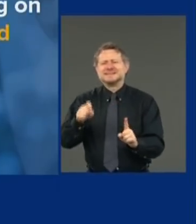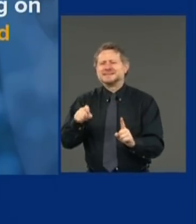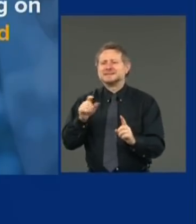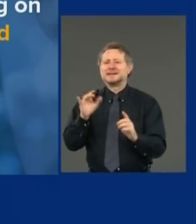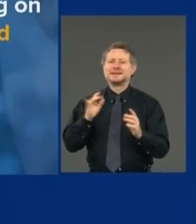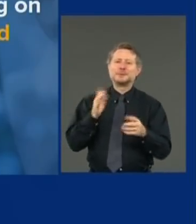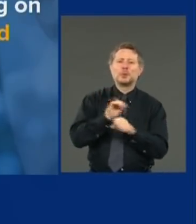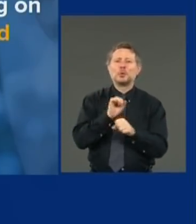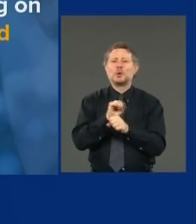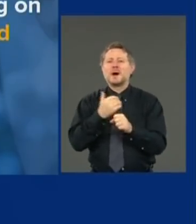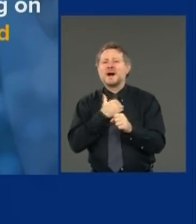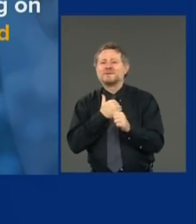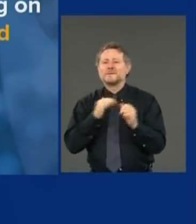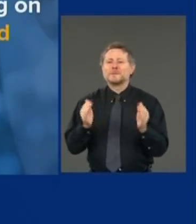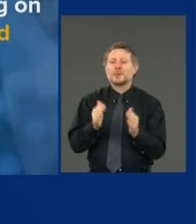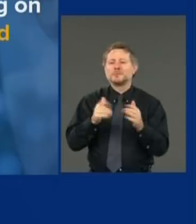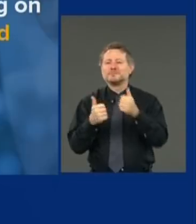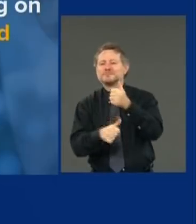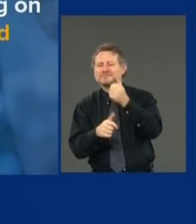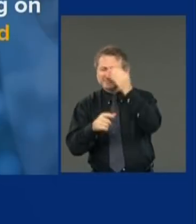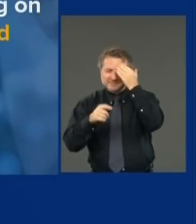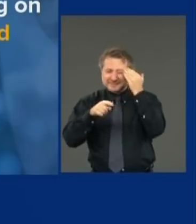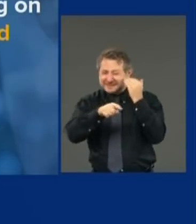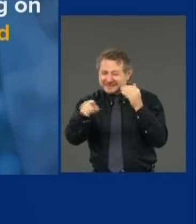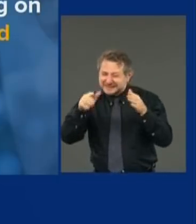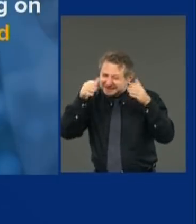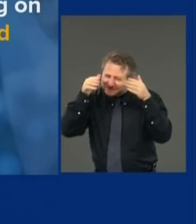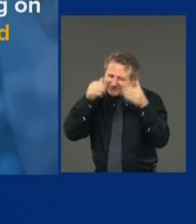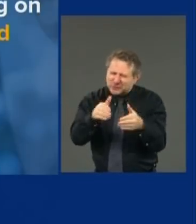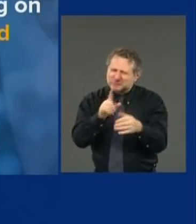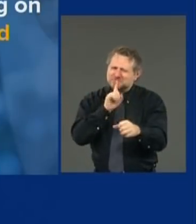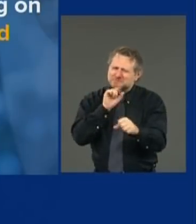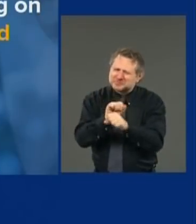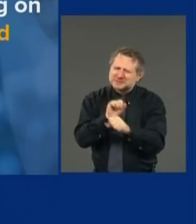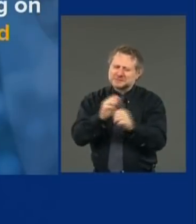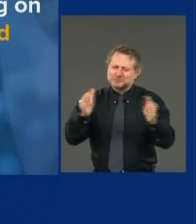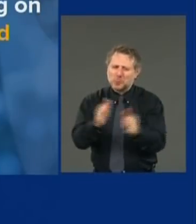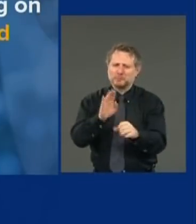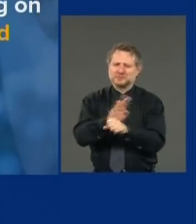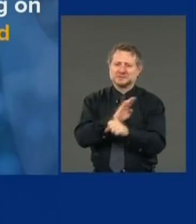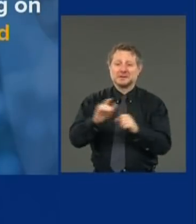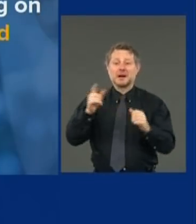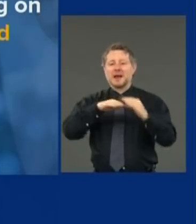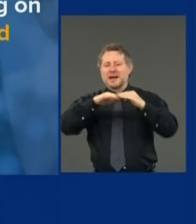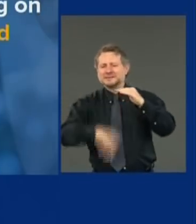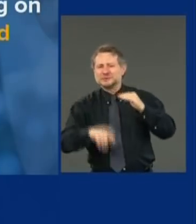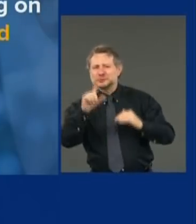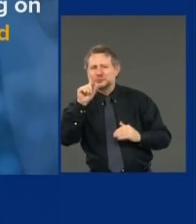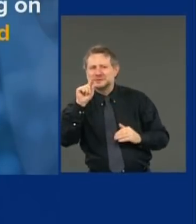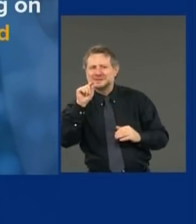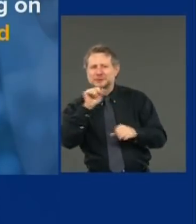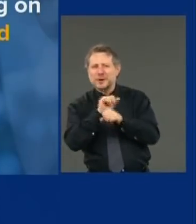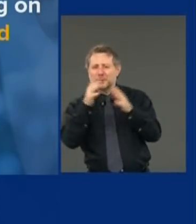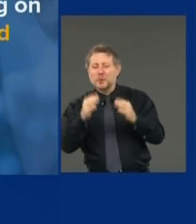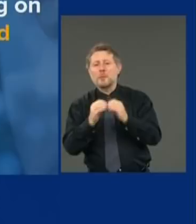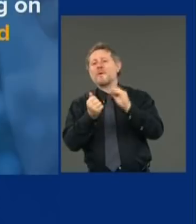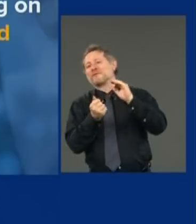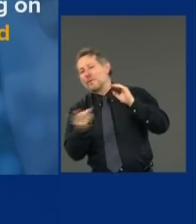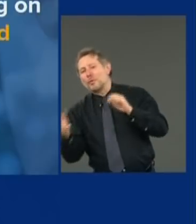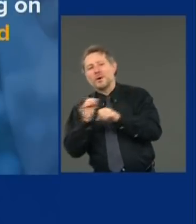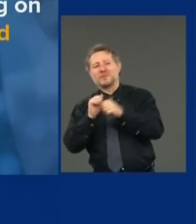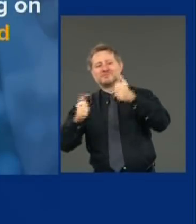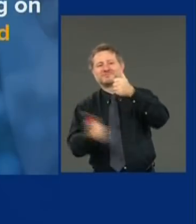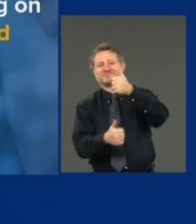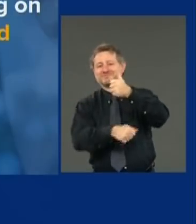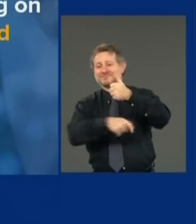businesses. But we're going to focus on true small businesses, 20 or fewer employees, less than $3